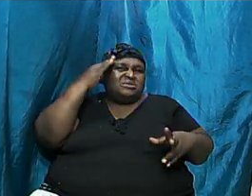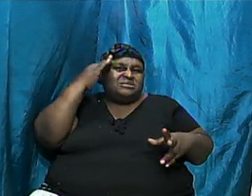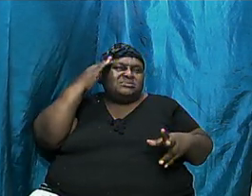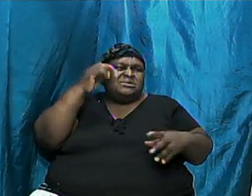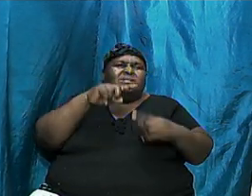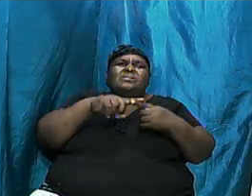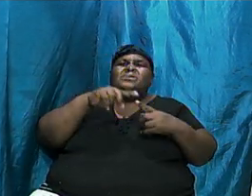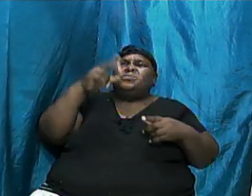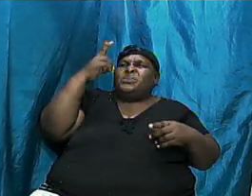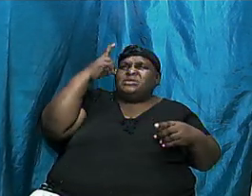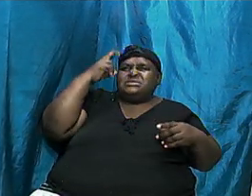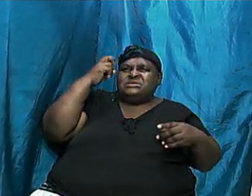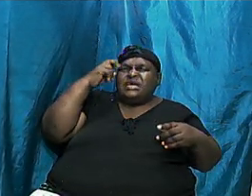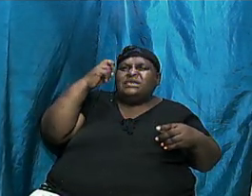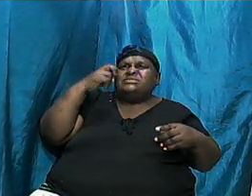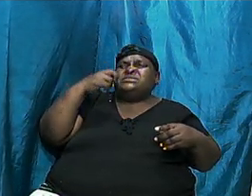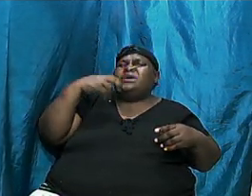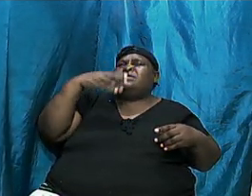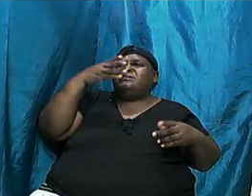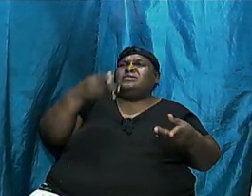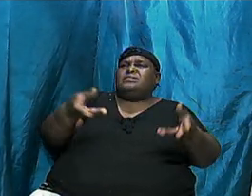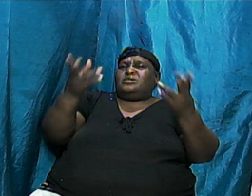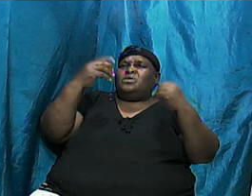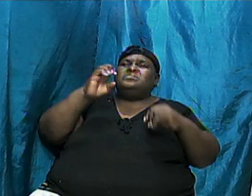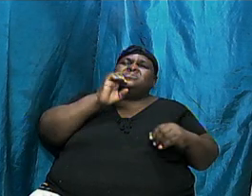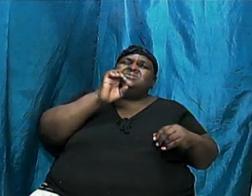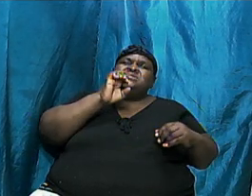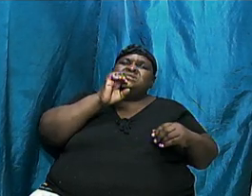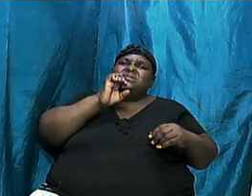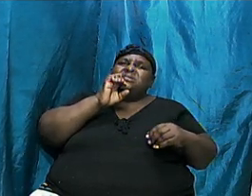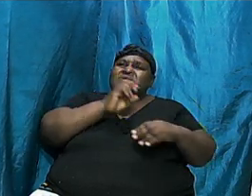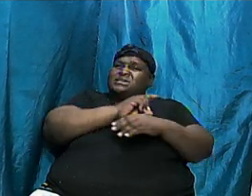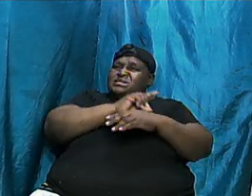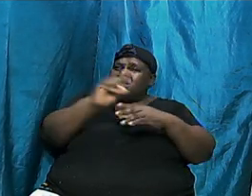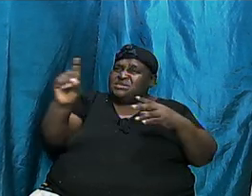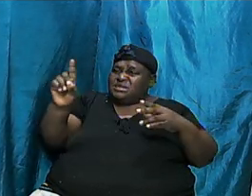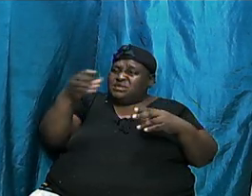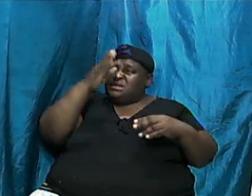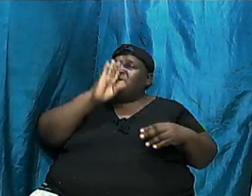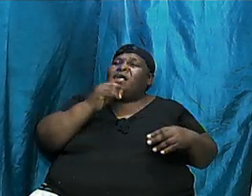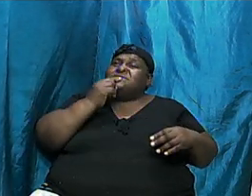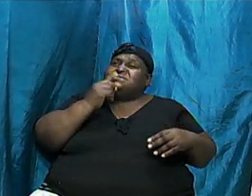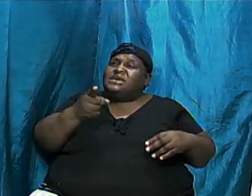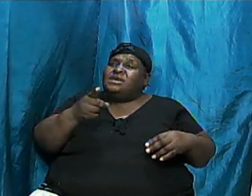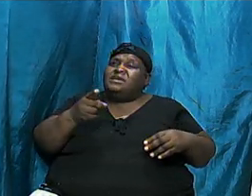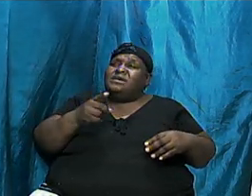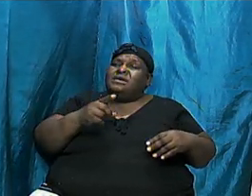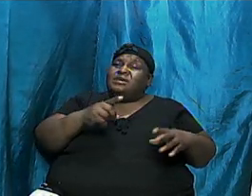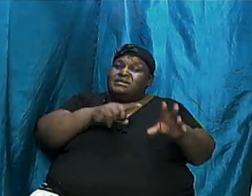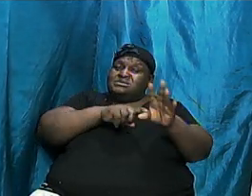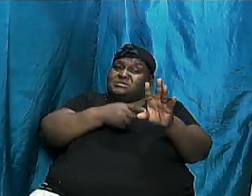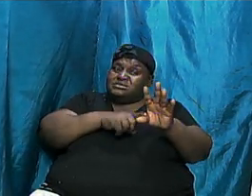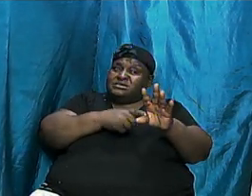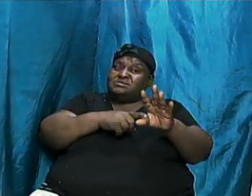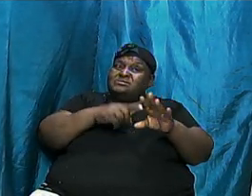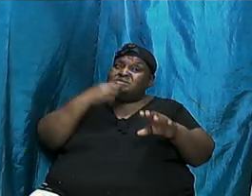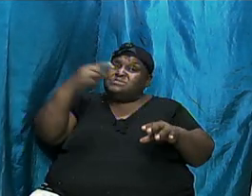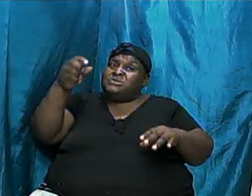to Eve, he said, did God say? And as he started to talk to her,